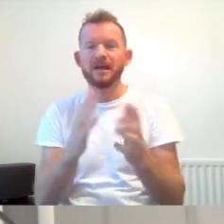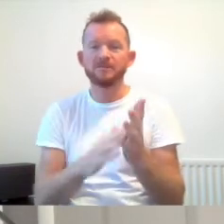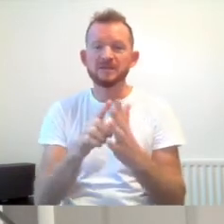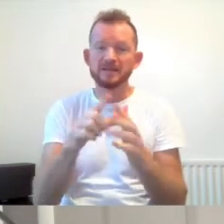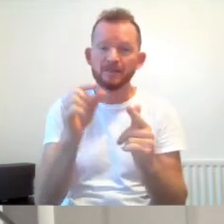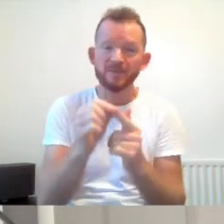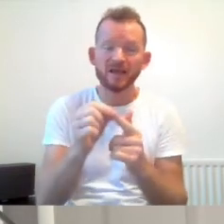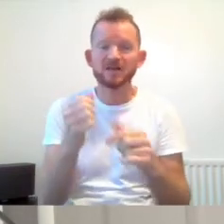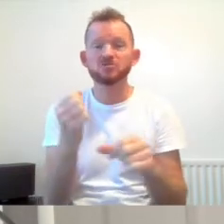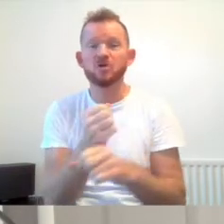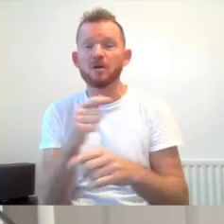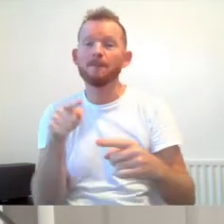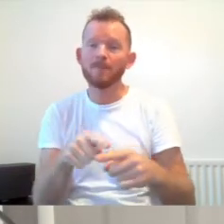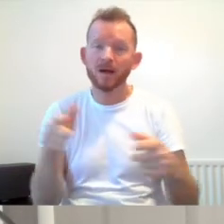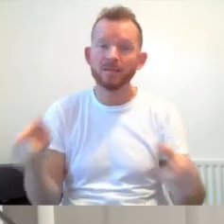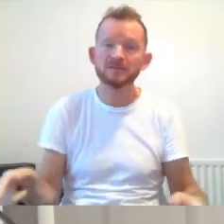the tip of the iceberg.